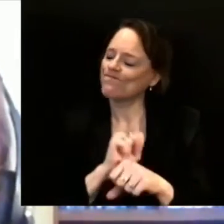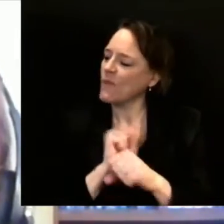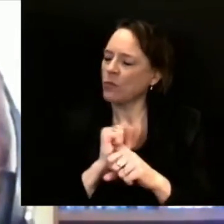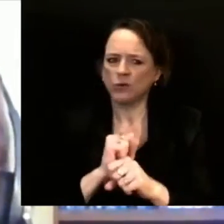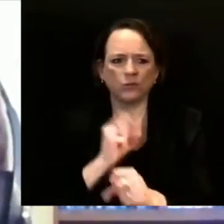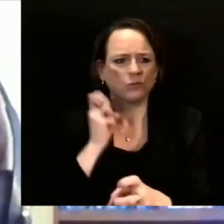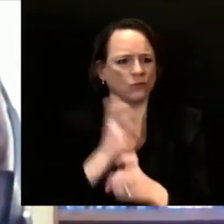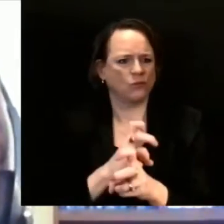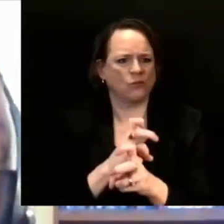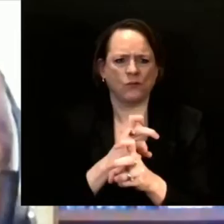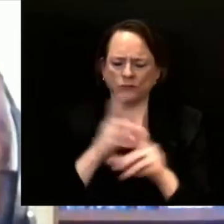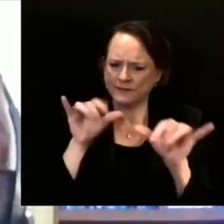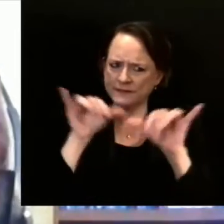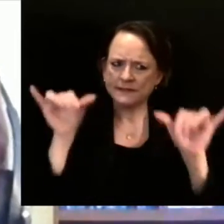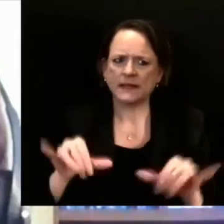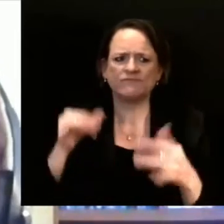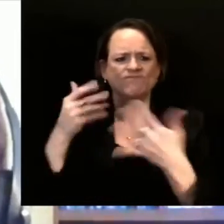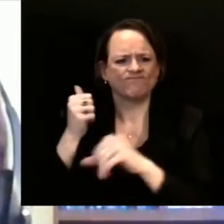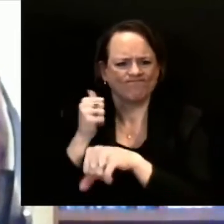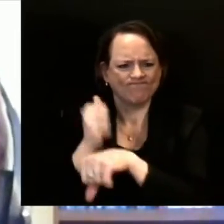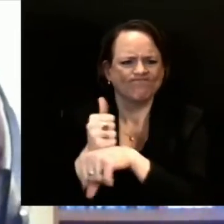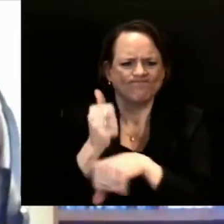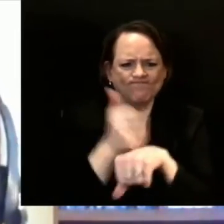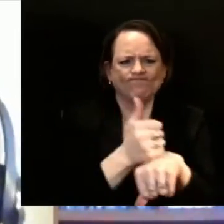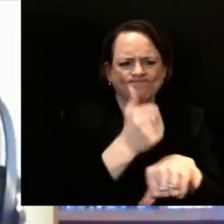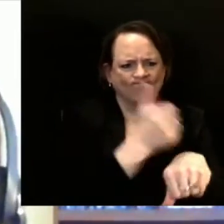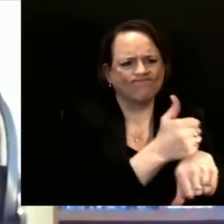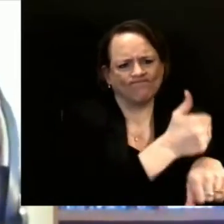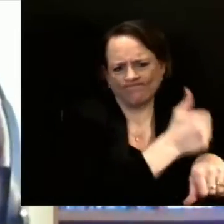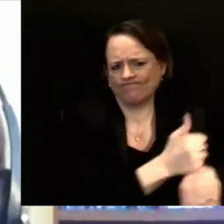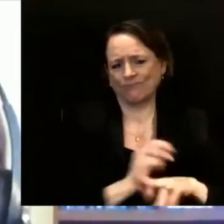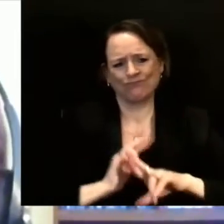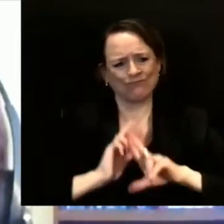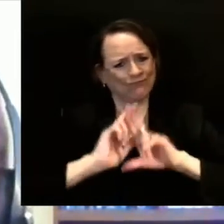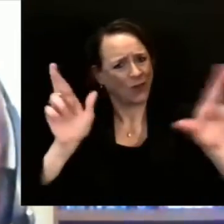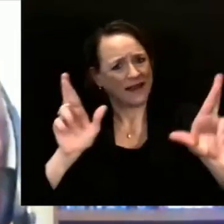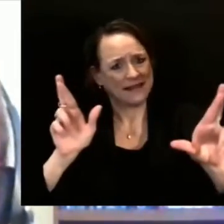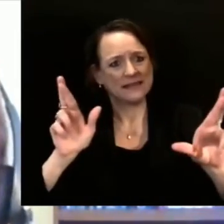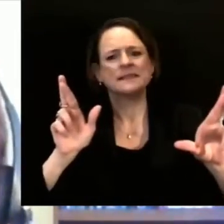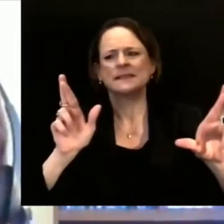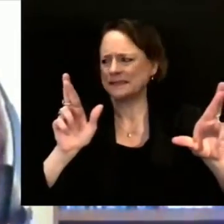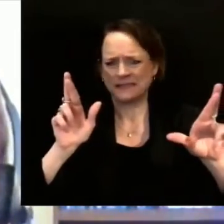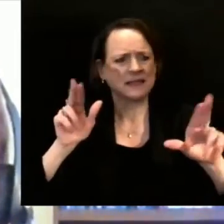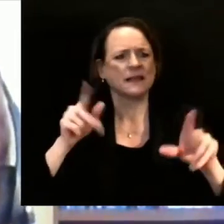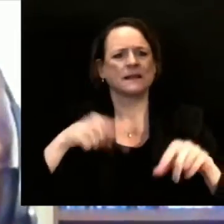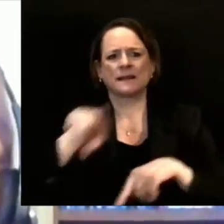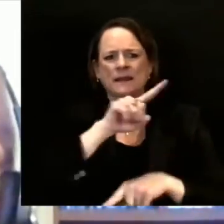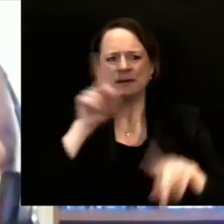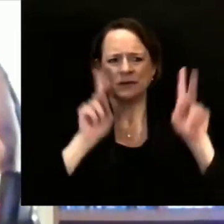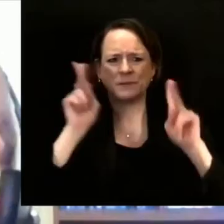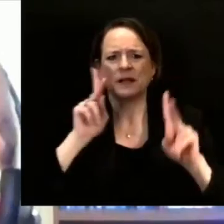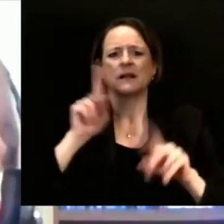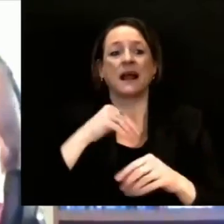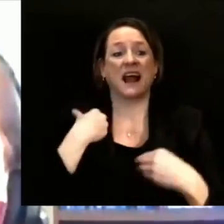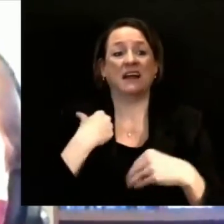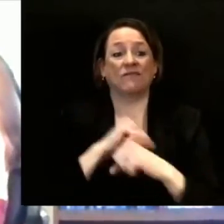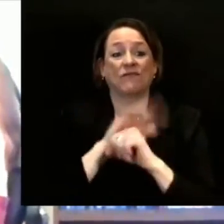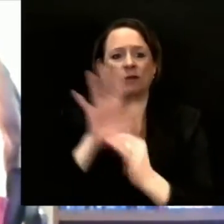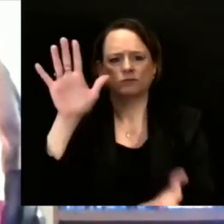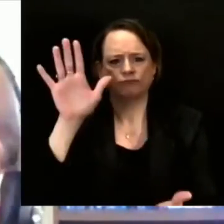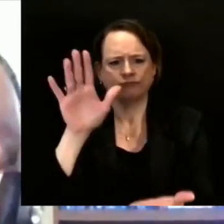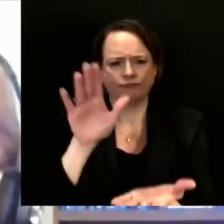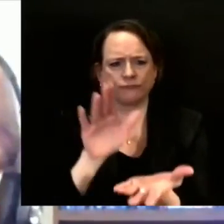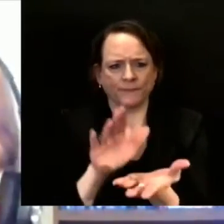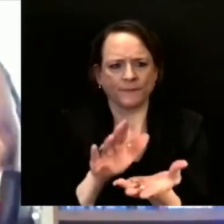If we can get those vaccines, but all of this is brand new. These vaccines are brand